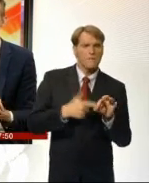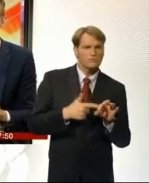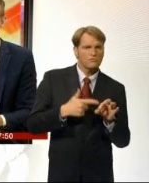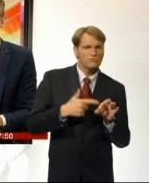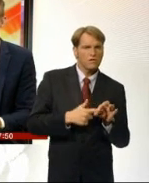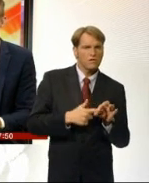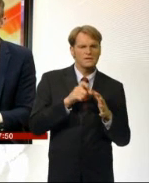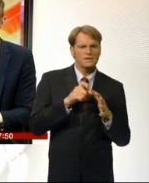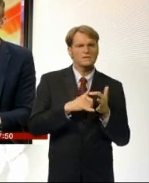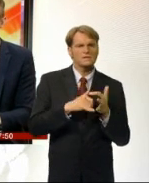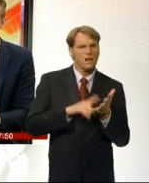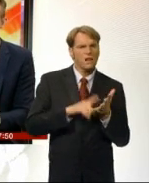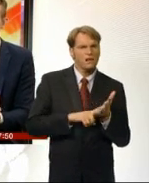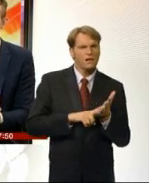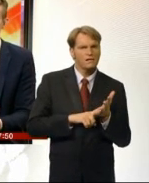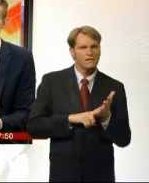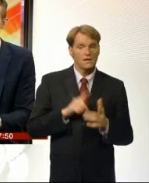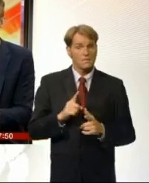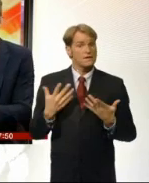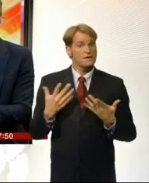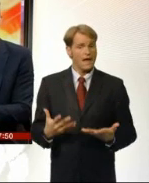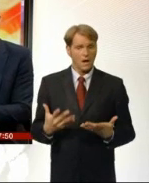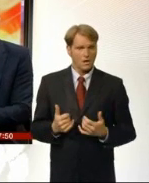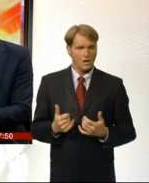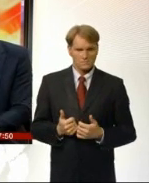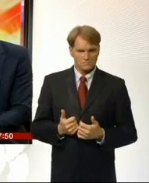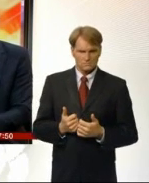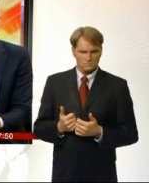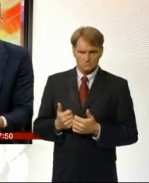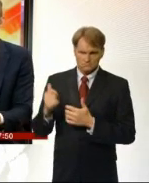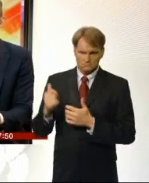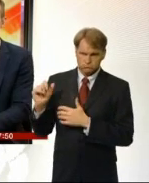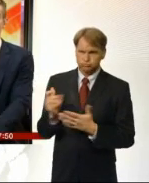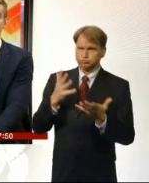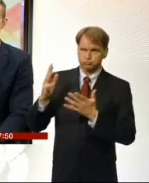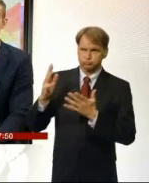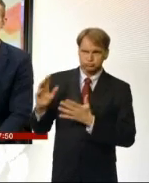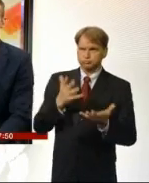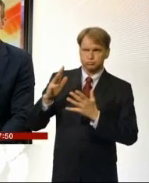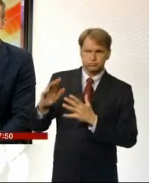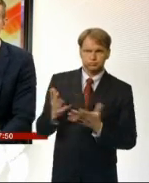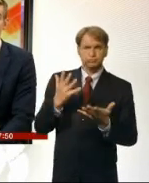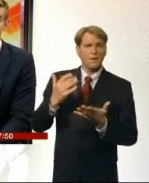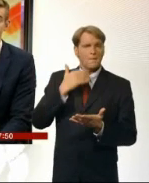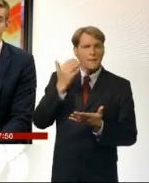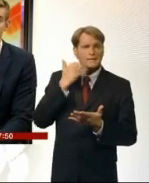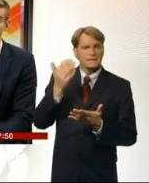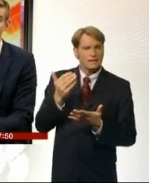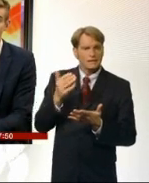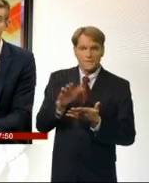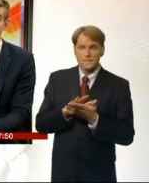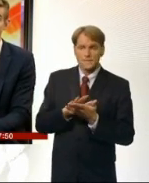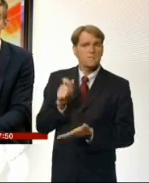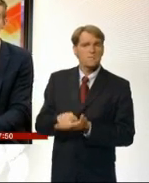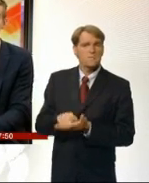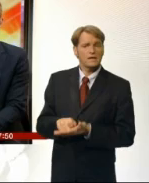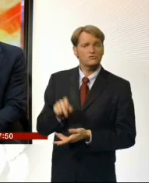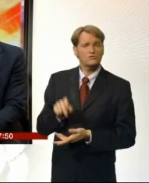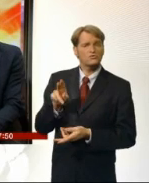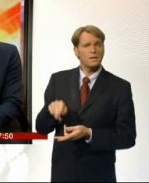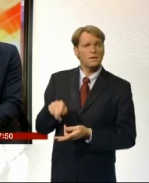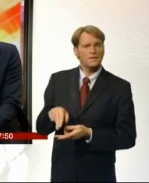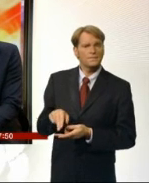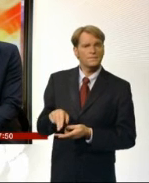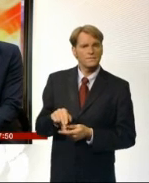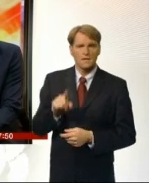and demand and at the moment demand is low and supply is high. So well that means that fuel is cheaper. Now of course this varies across